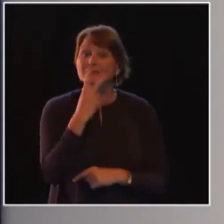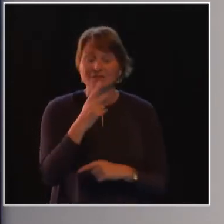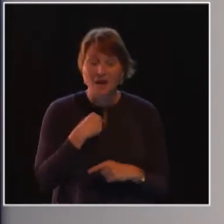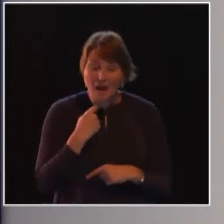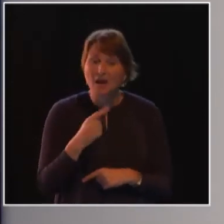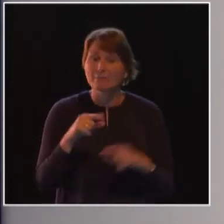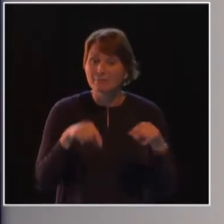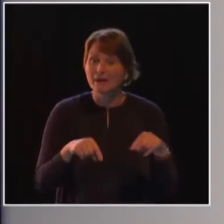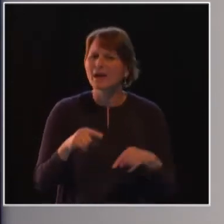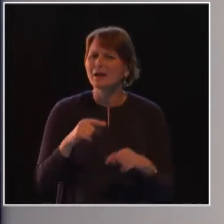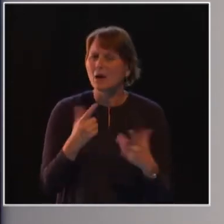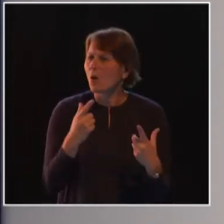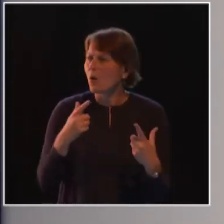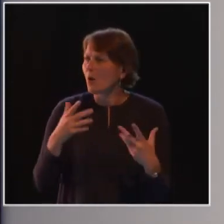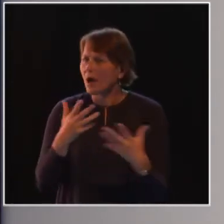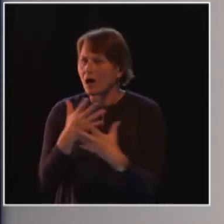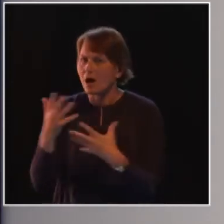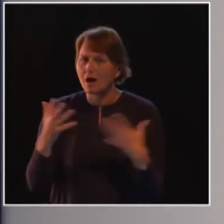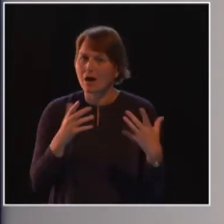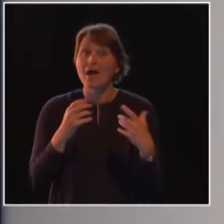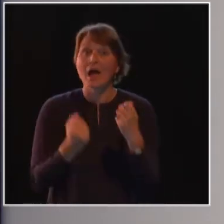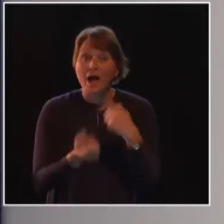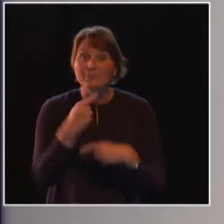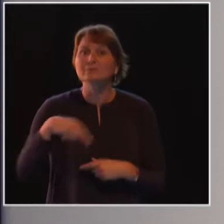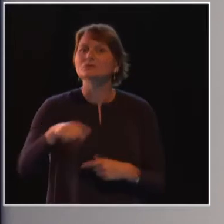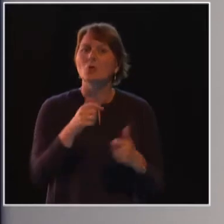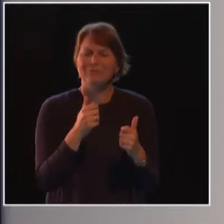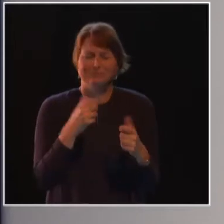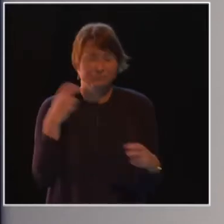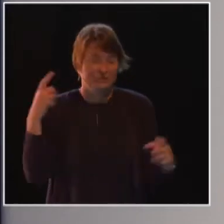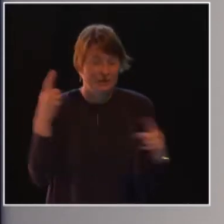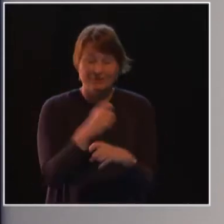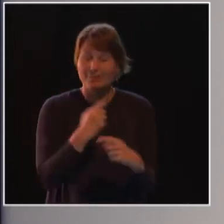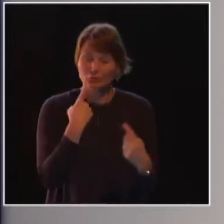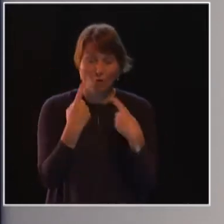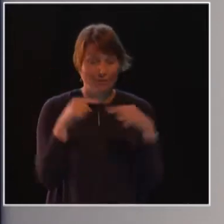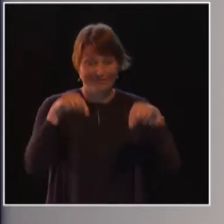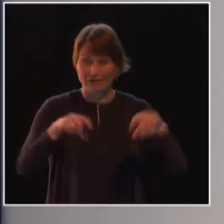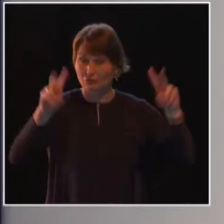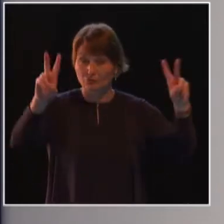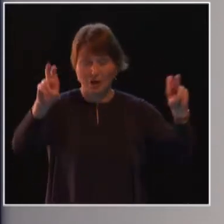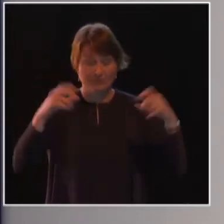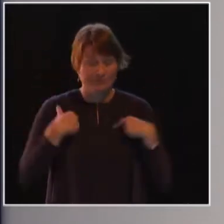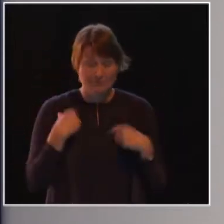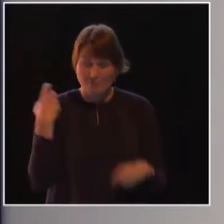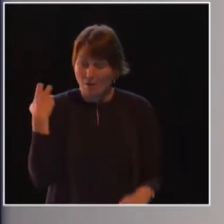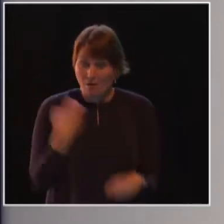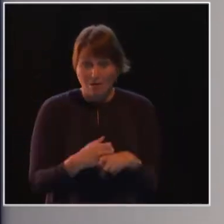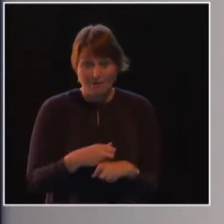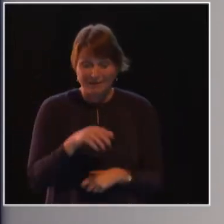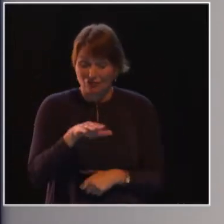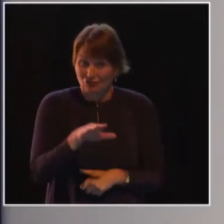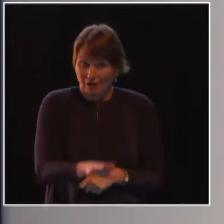withdraw from everyone. And it's very, very difficult for me to talk about it. I don't see any